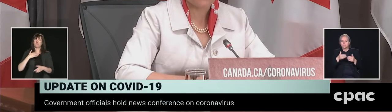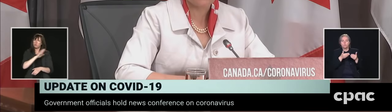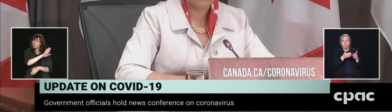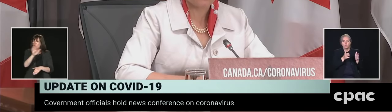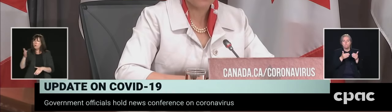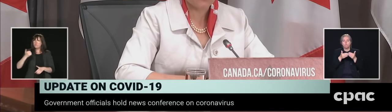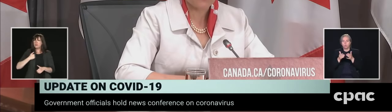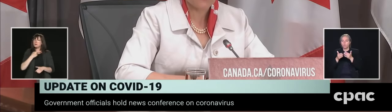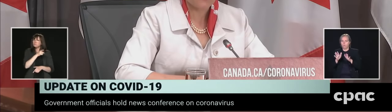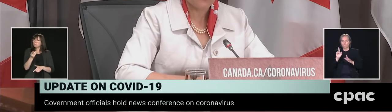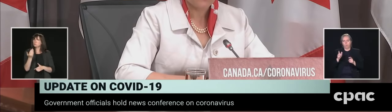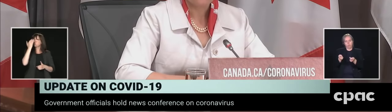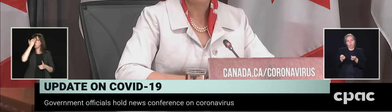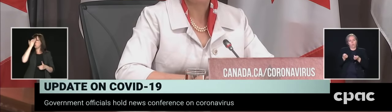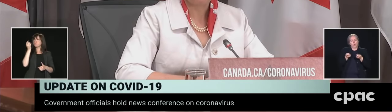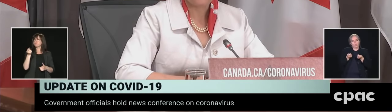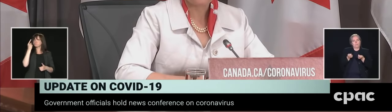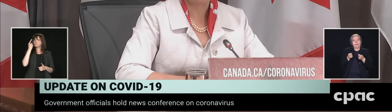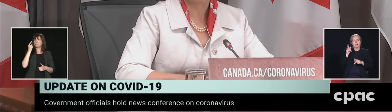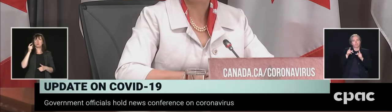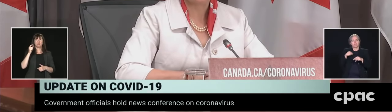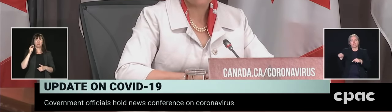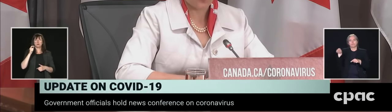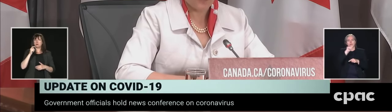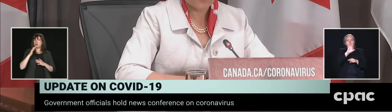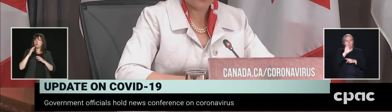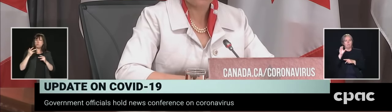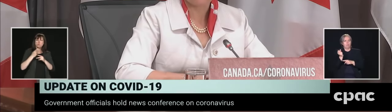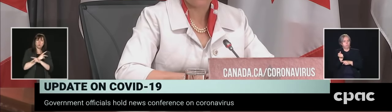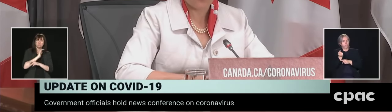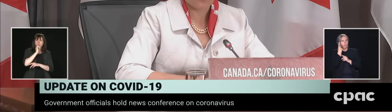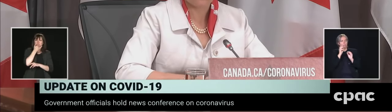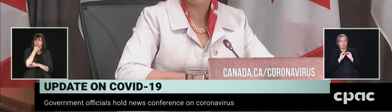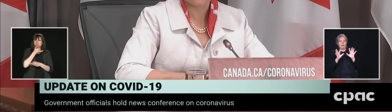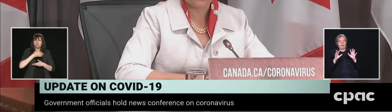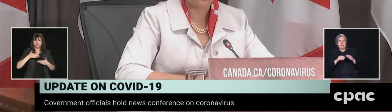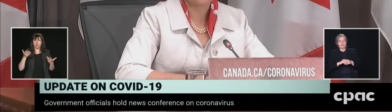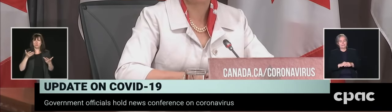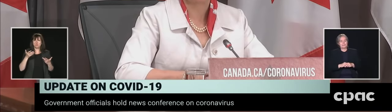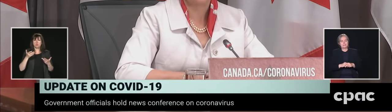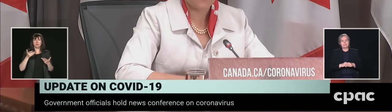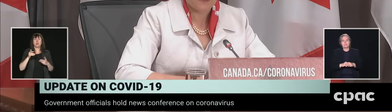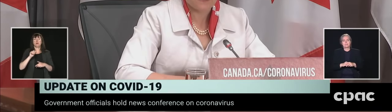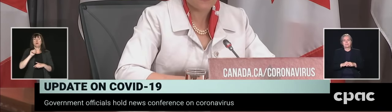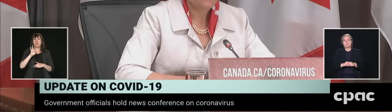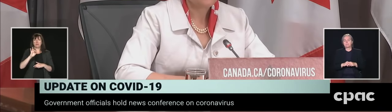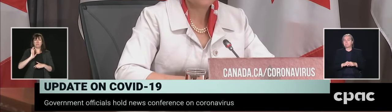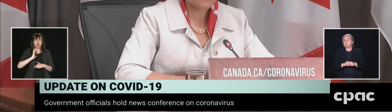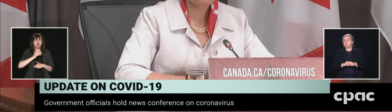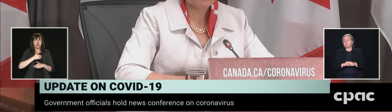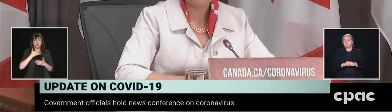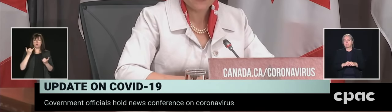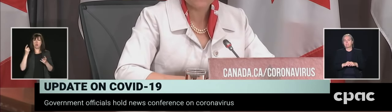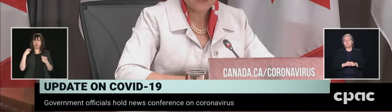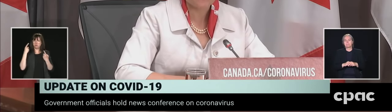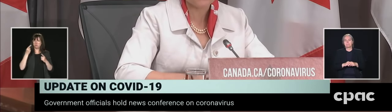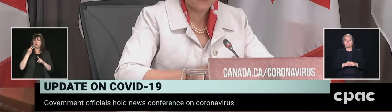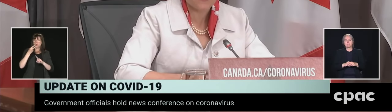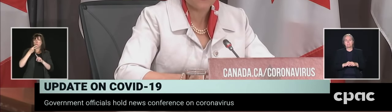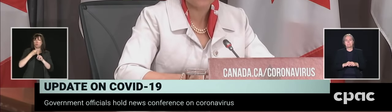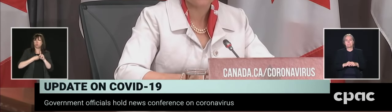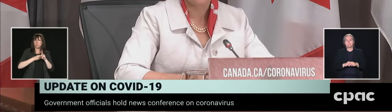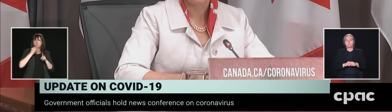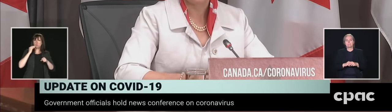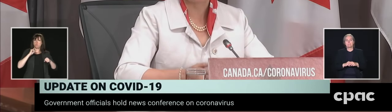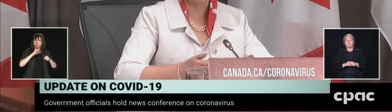biggest mistake we could make right now would be to squander our hard-won gains. It has been really tough